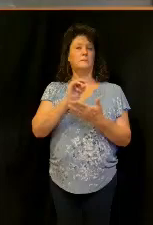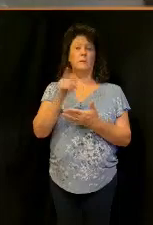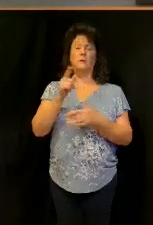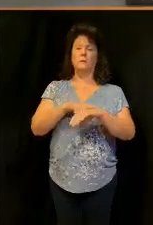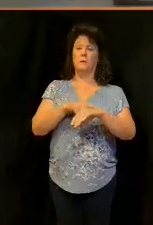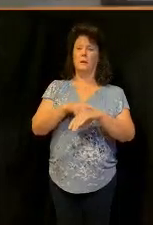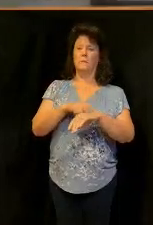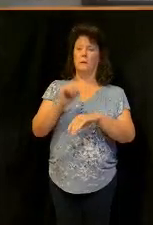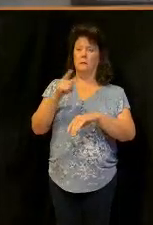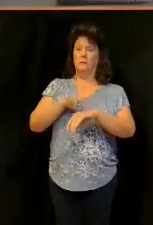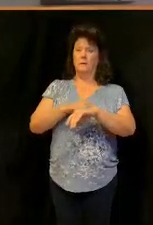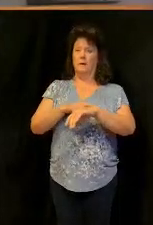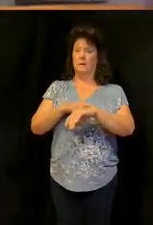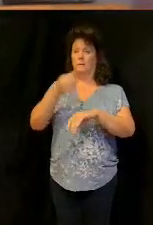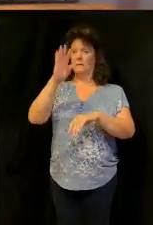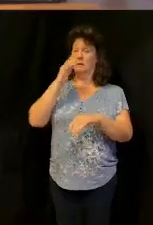time